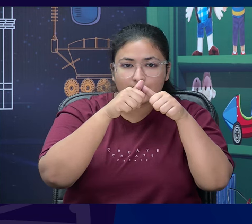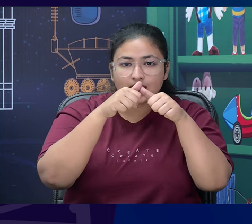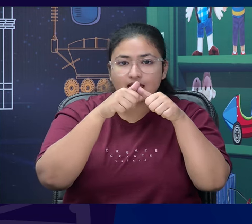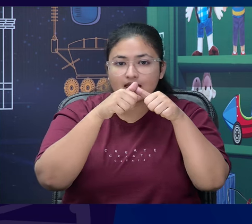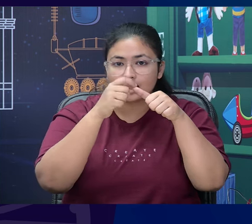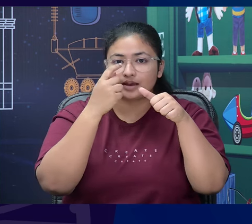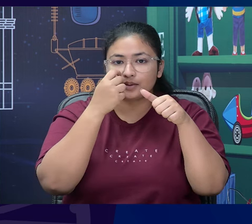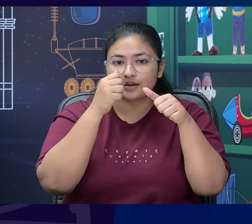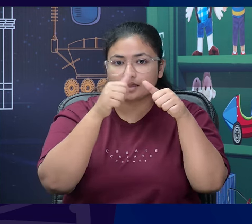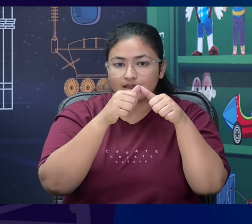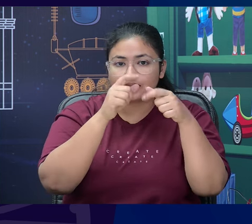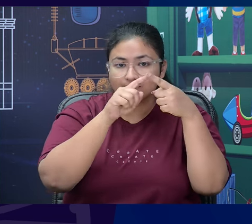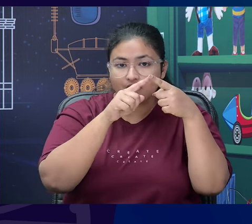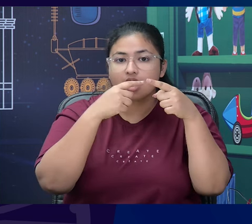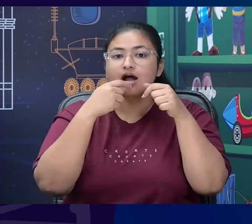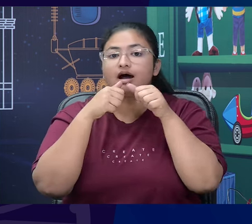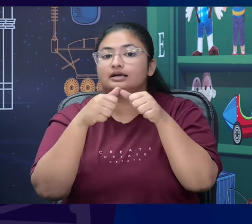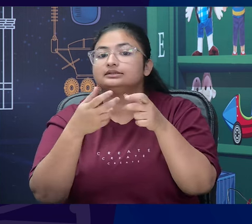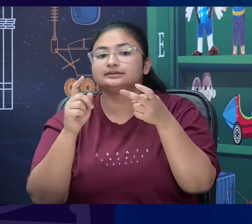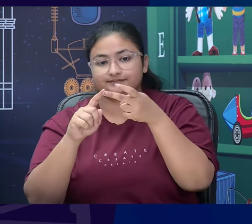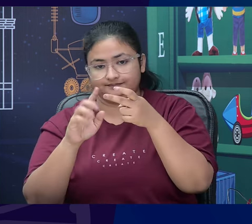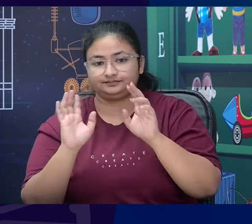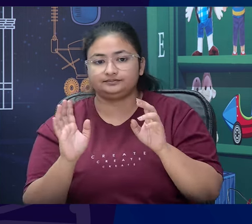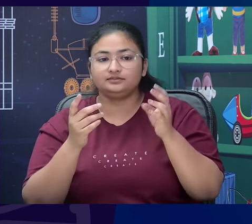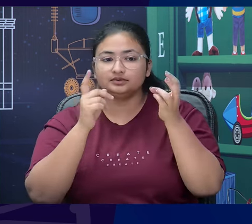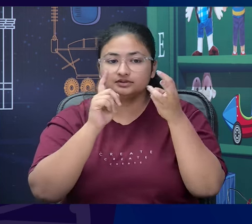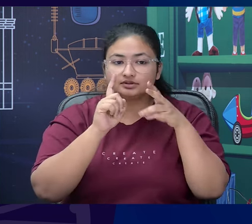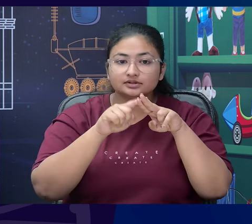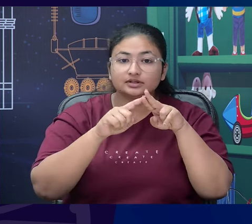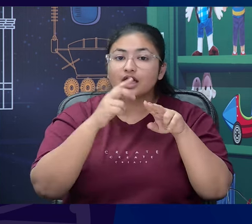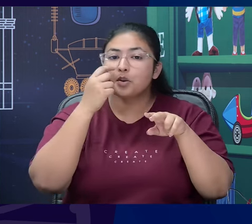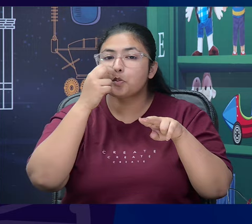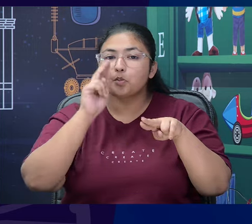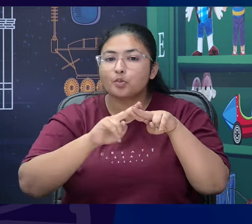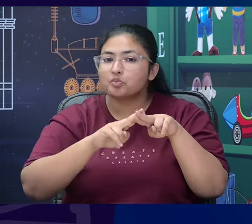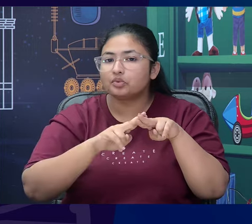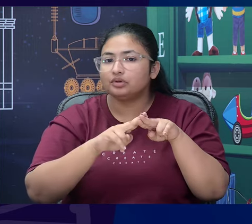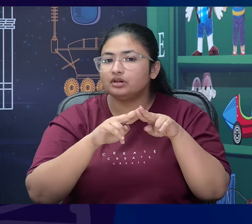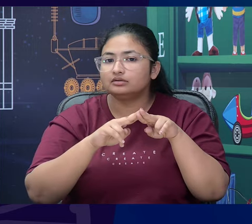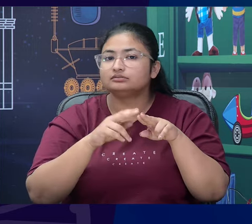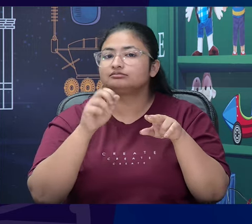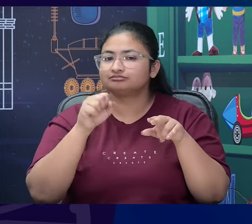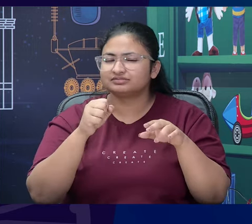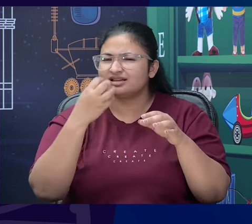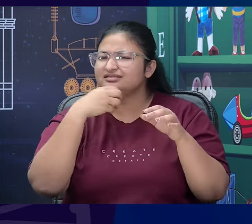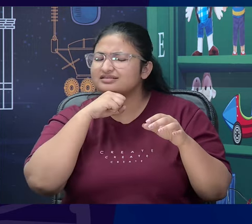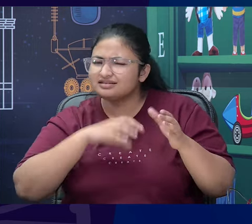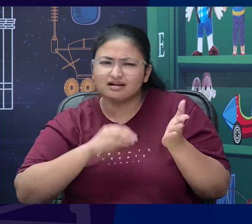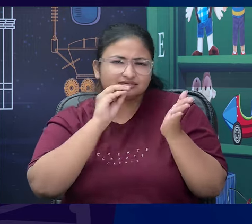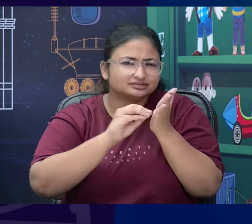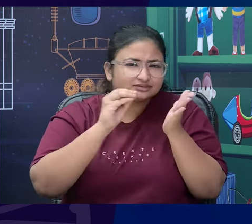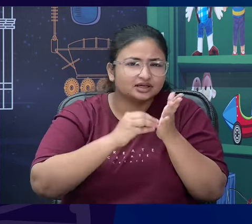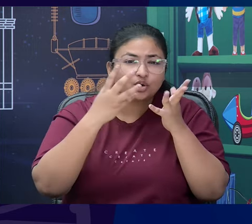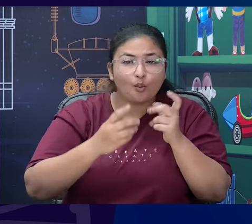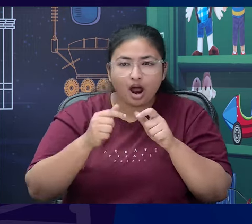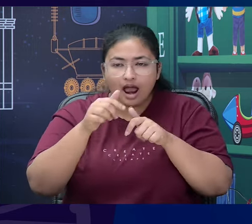was Ausubal and we also have Fowler the writer here. So, Fowler is the young writer, romantic and